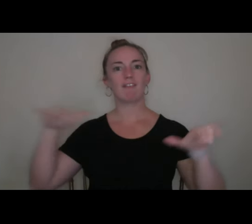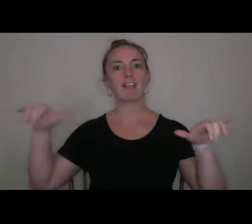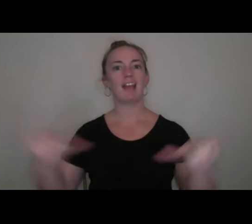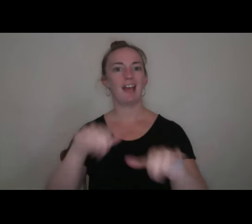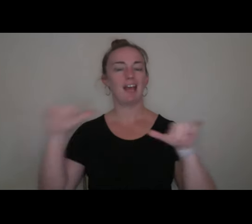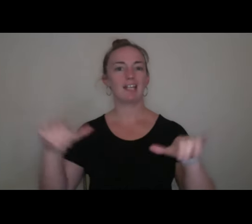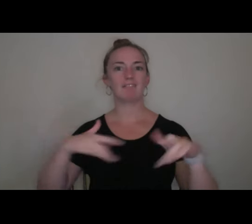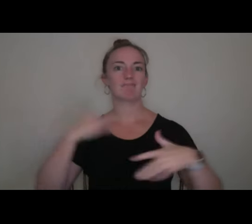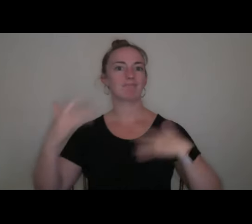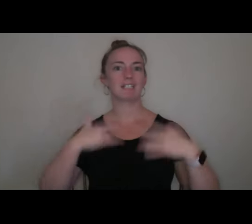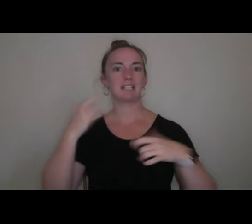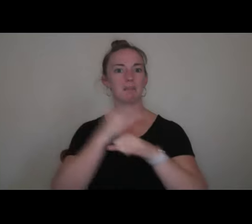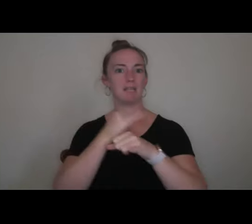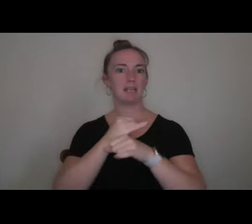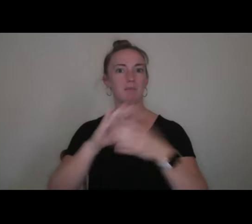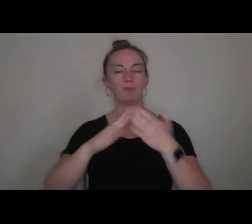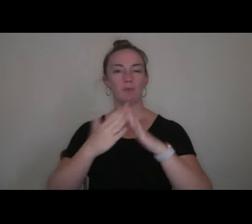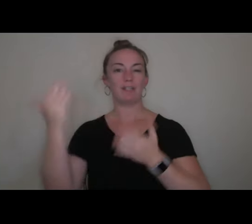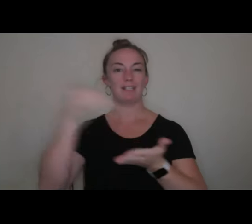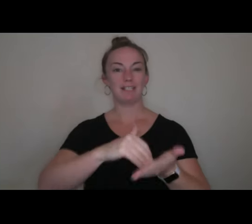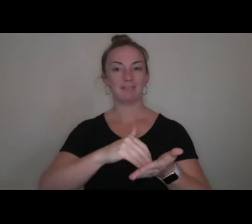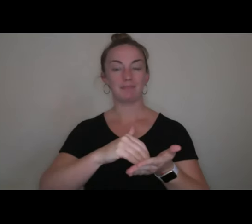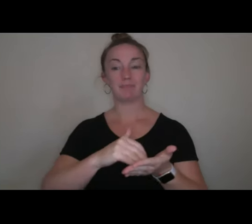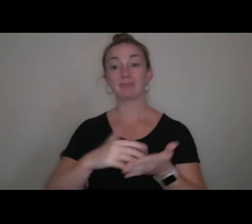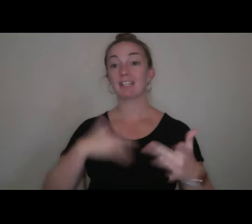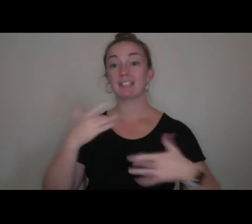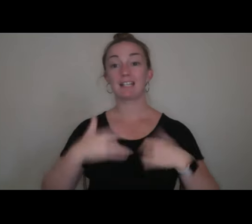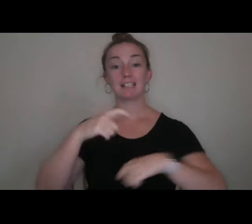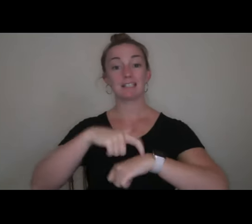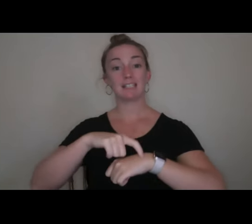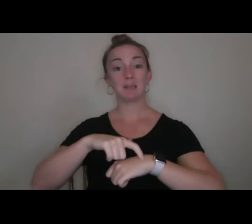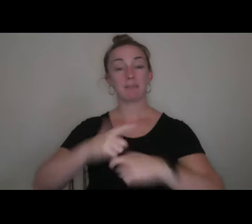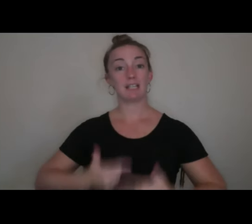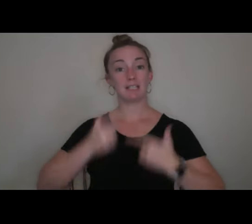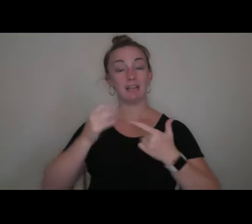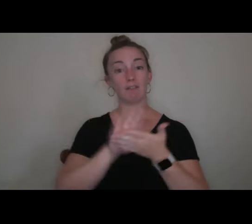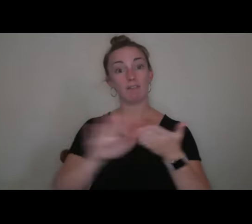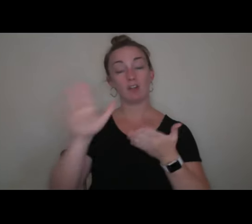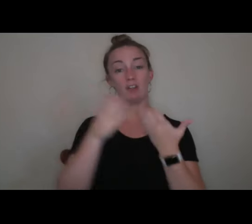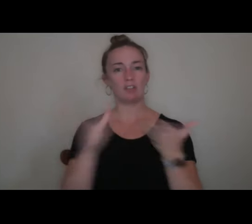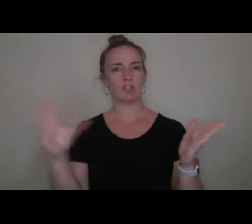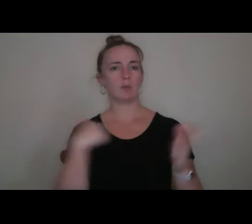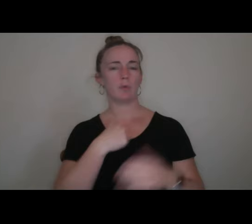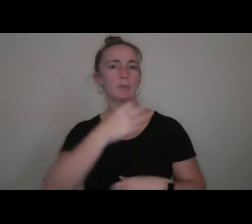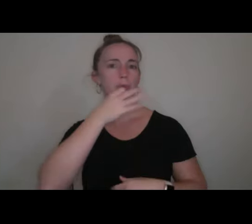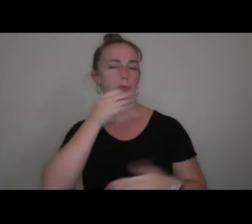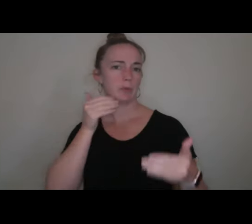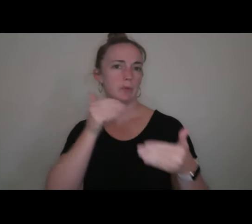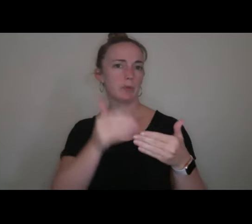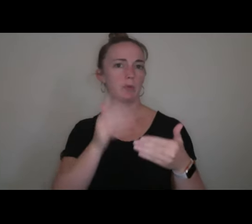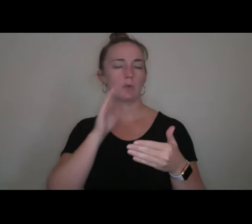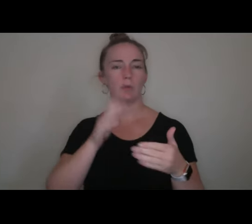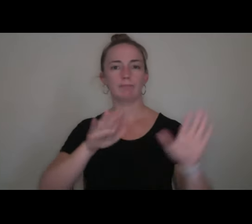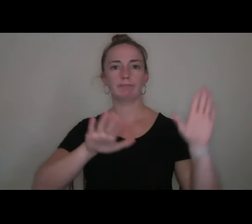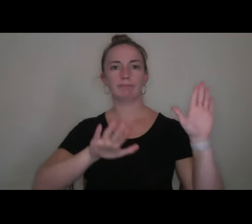community again. It's an exciting time in the life of the college generally. We're getting ready to inaugurate